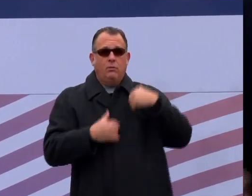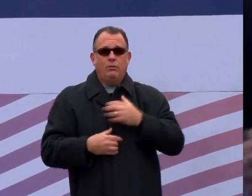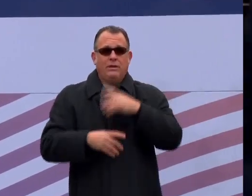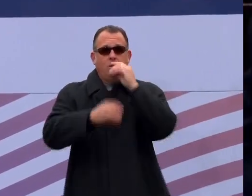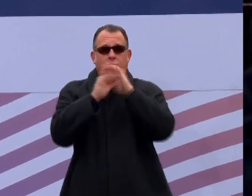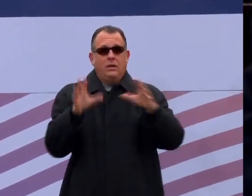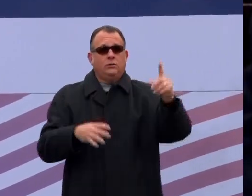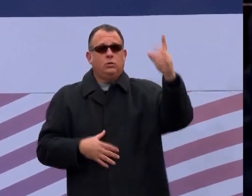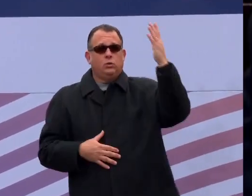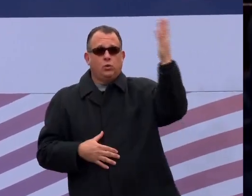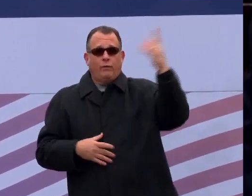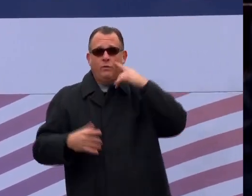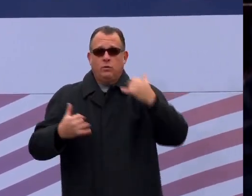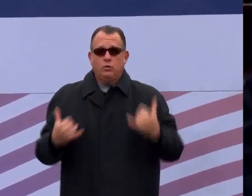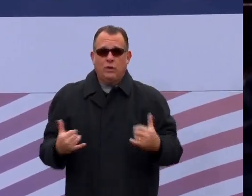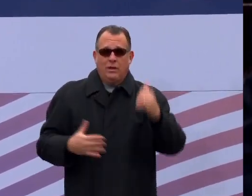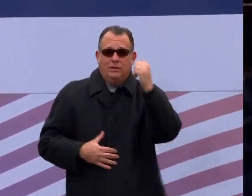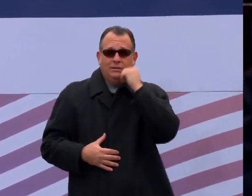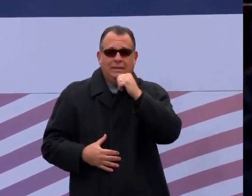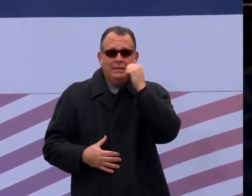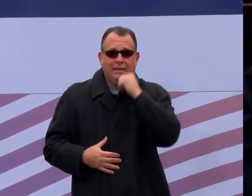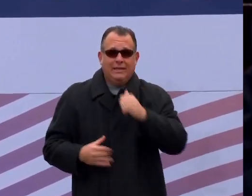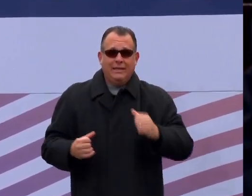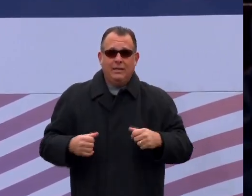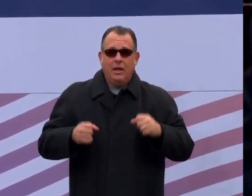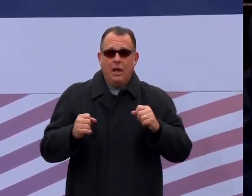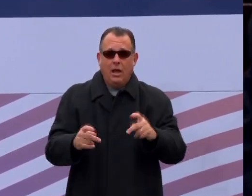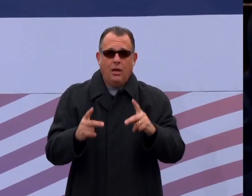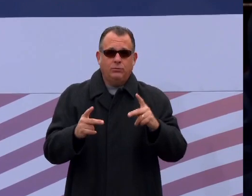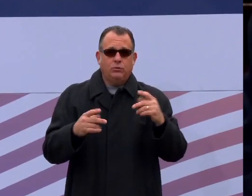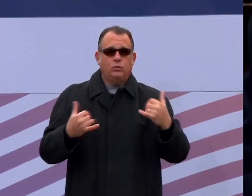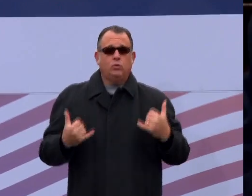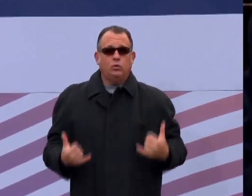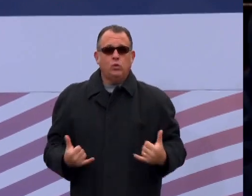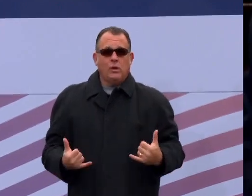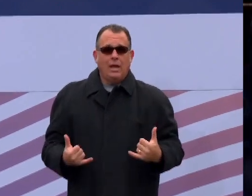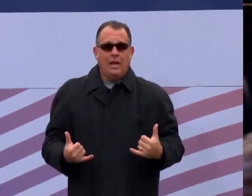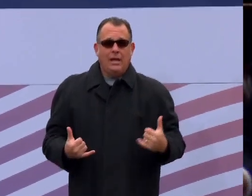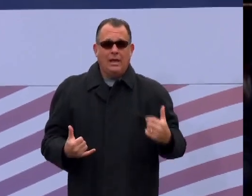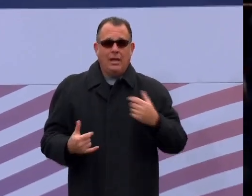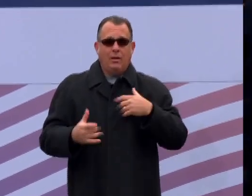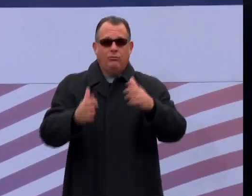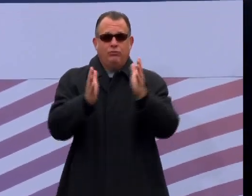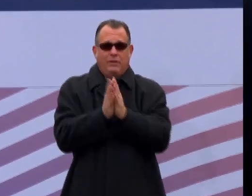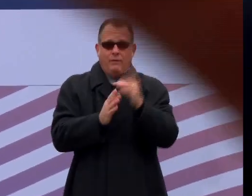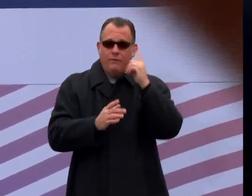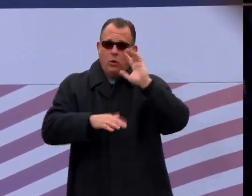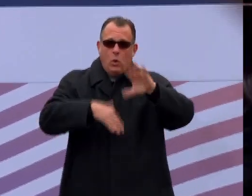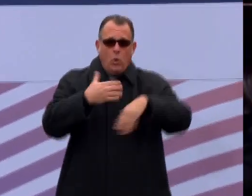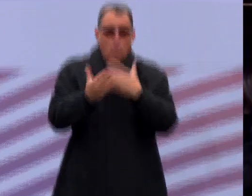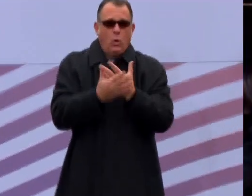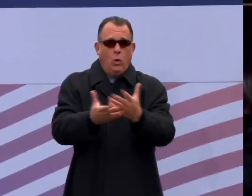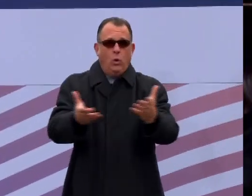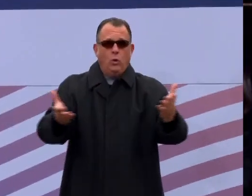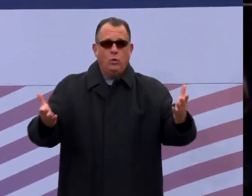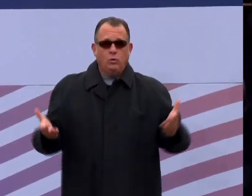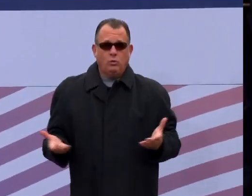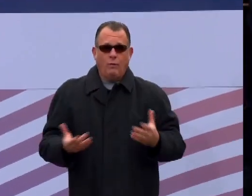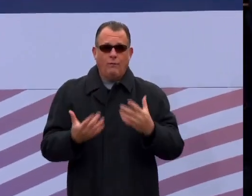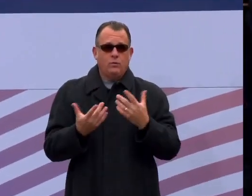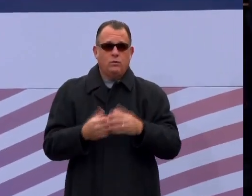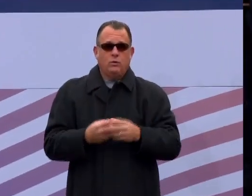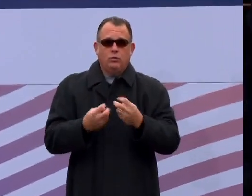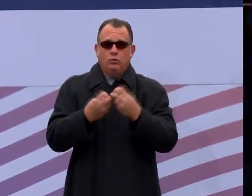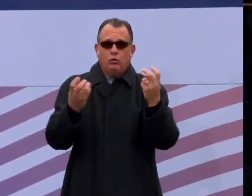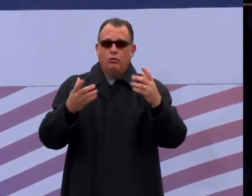and for this opportunity. I pray, God, for all those who sit in seats of distinction in